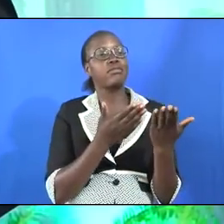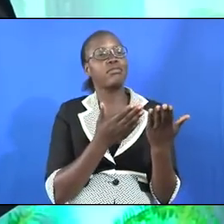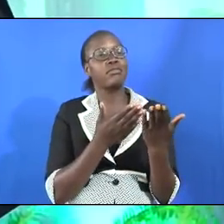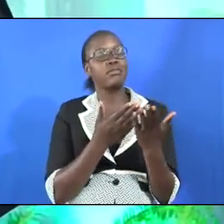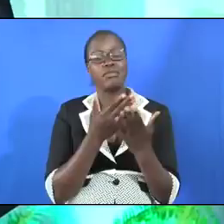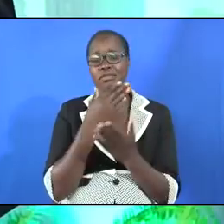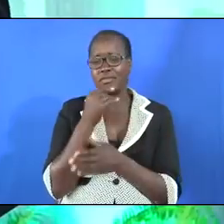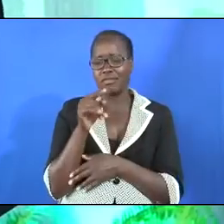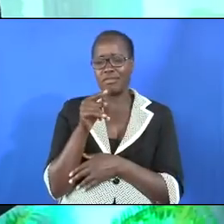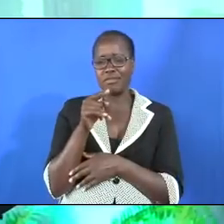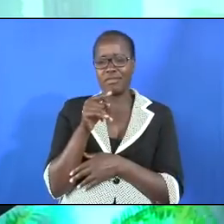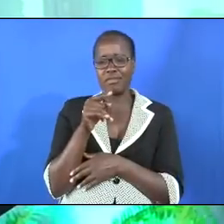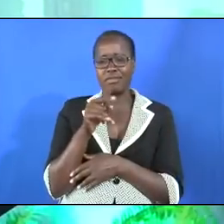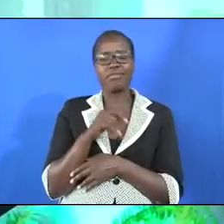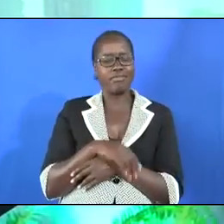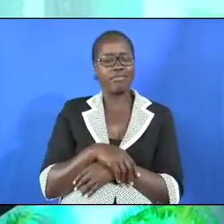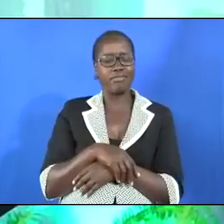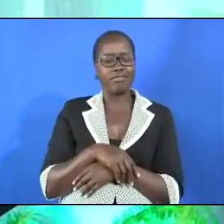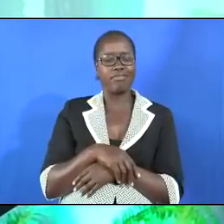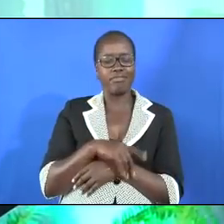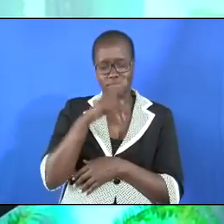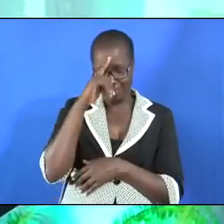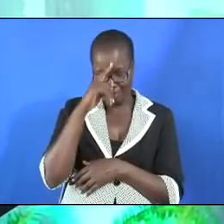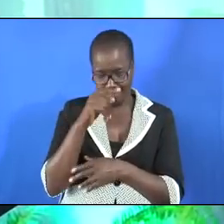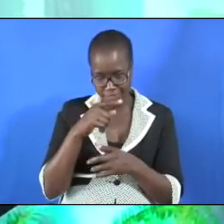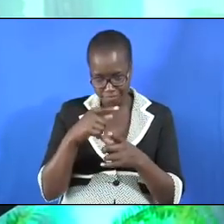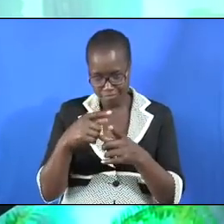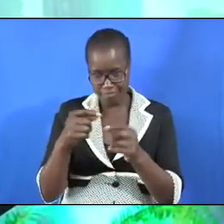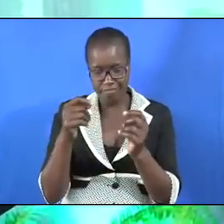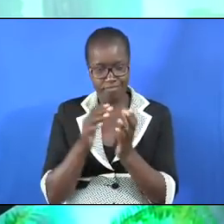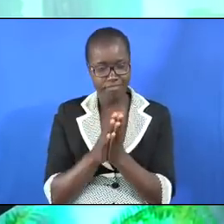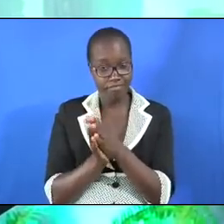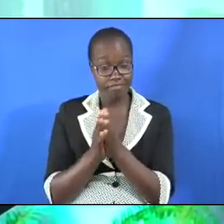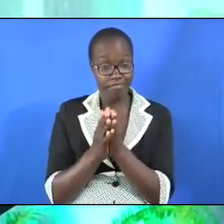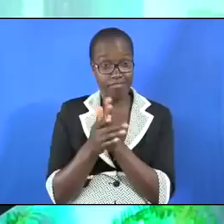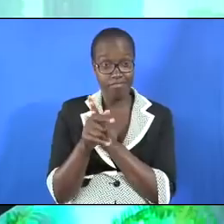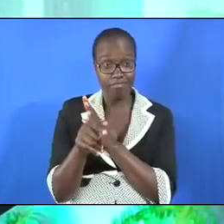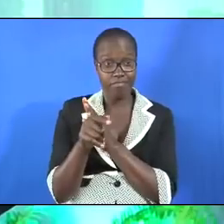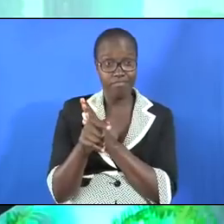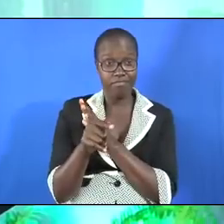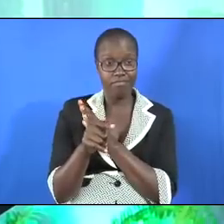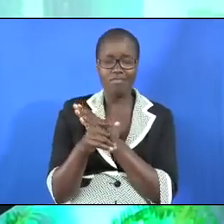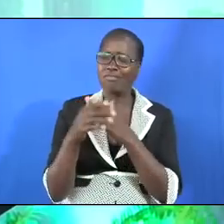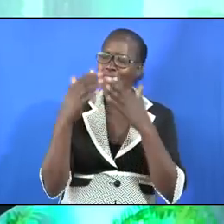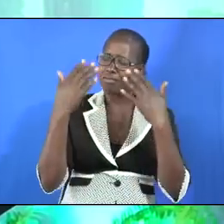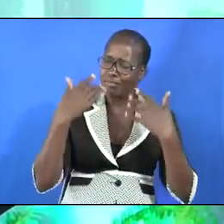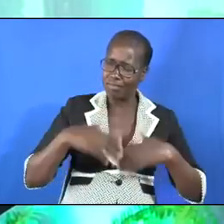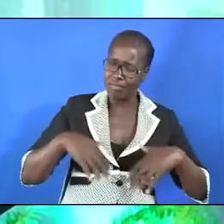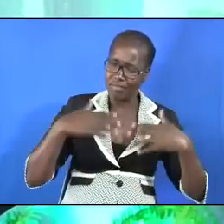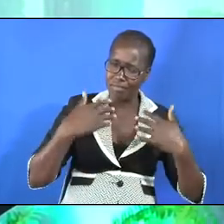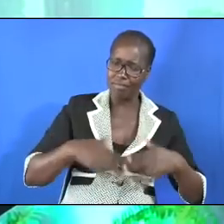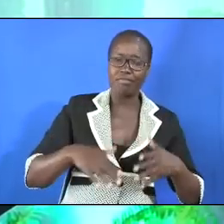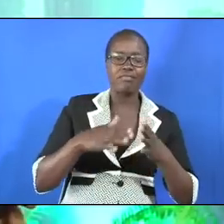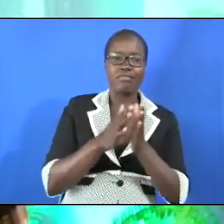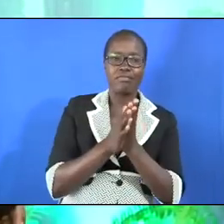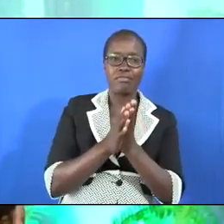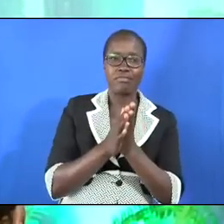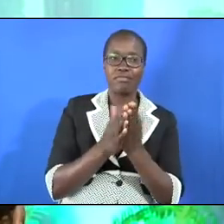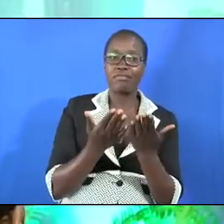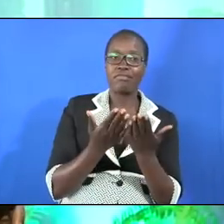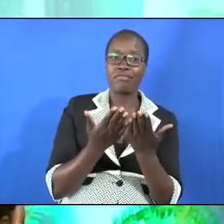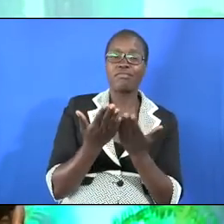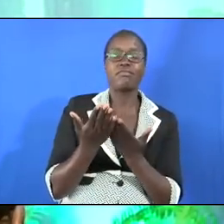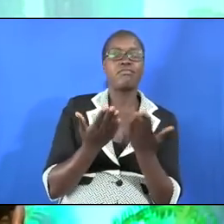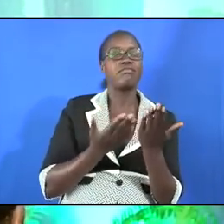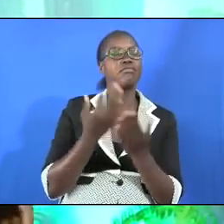in this story of Naaman there's a wonderful interplay of servants